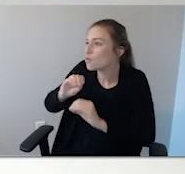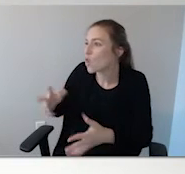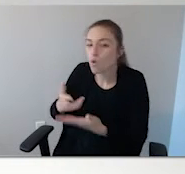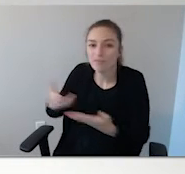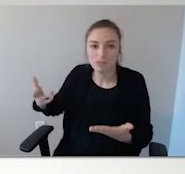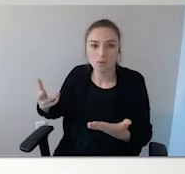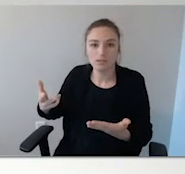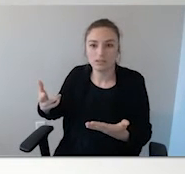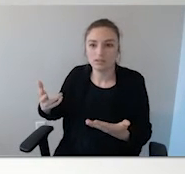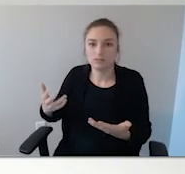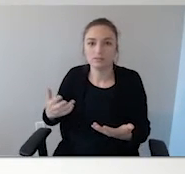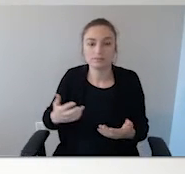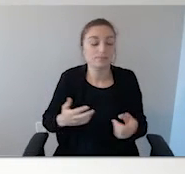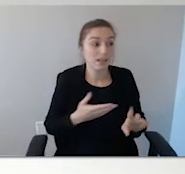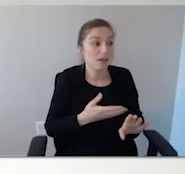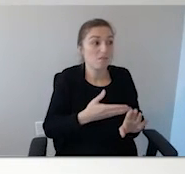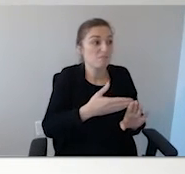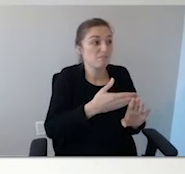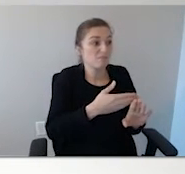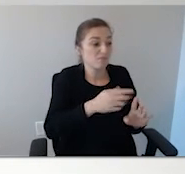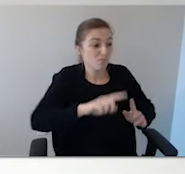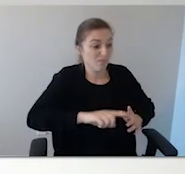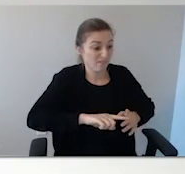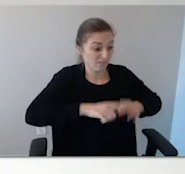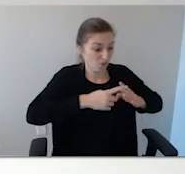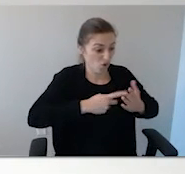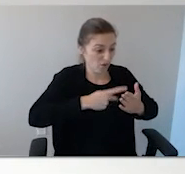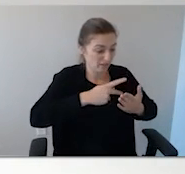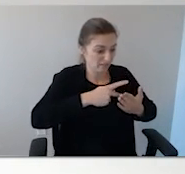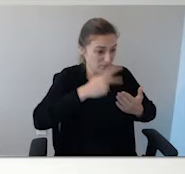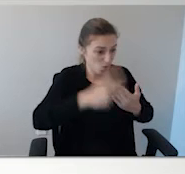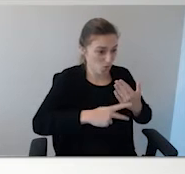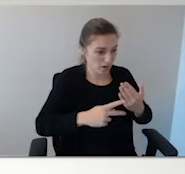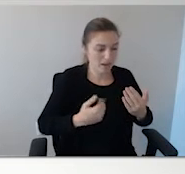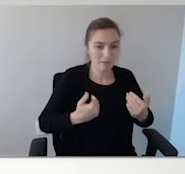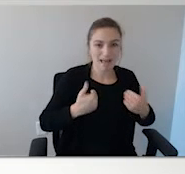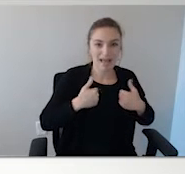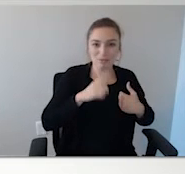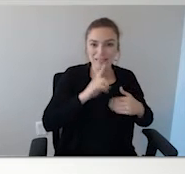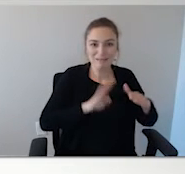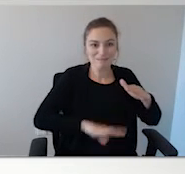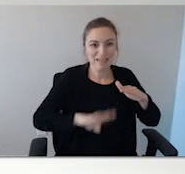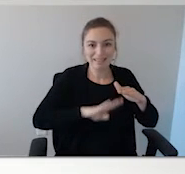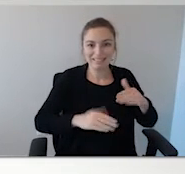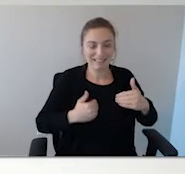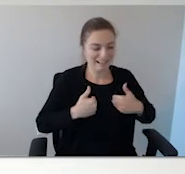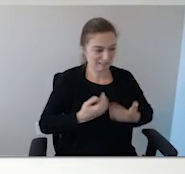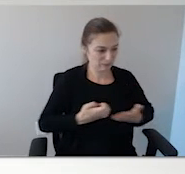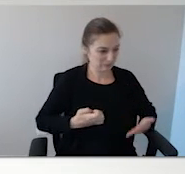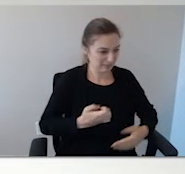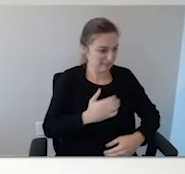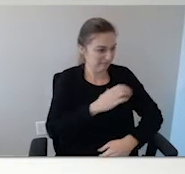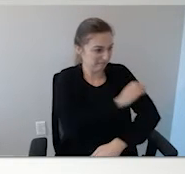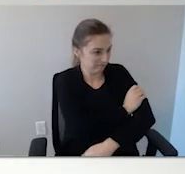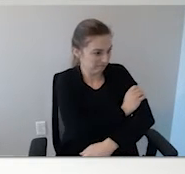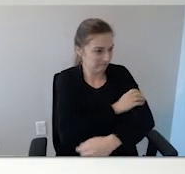it was very bare basics. You know, we had the receiver, we had the transmitter, and they were pretty